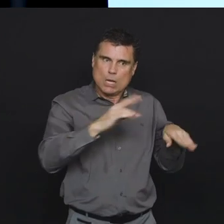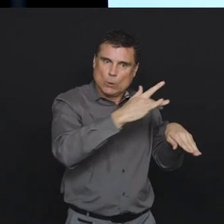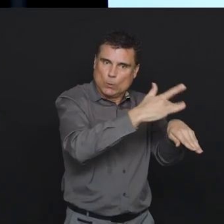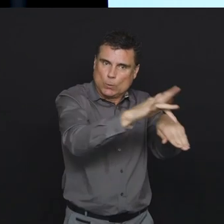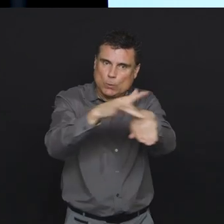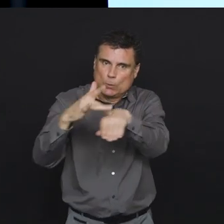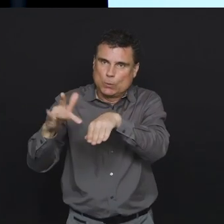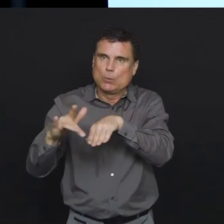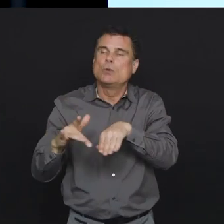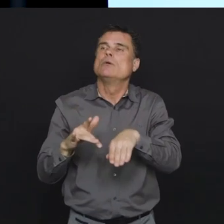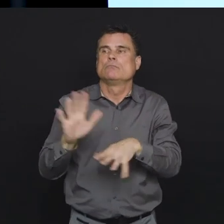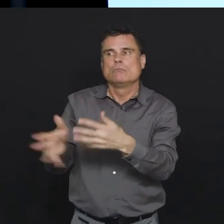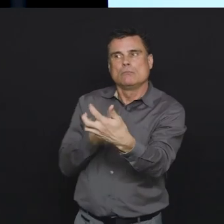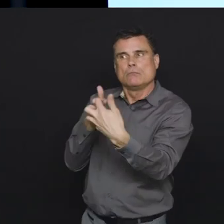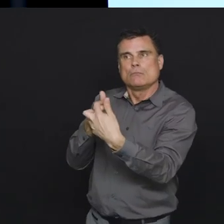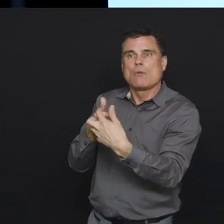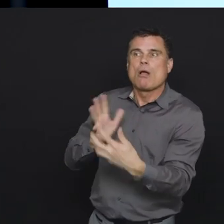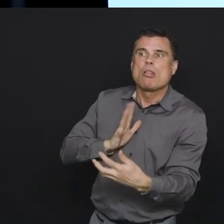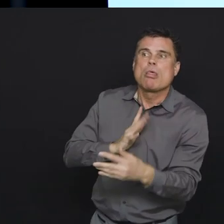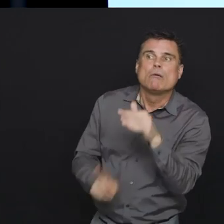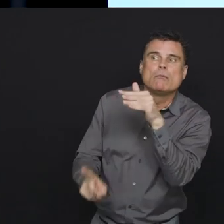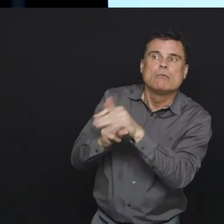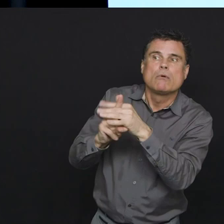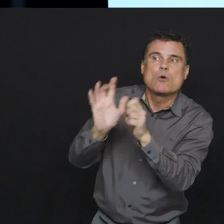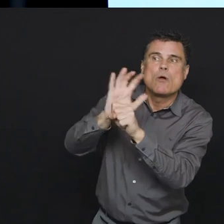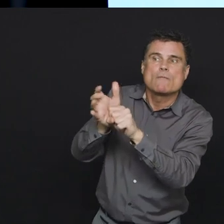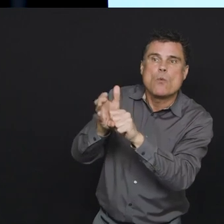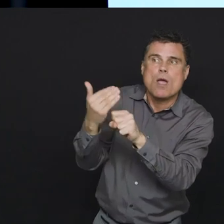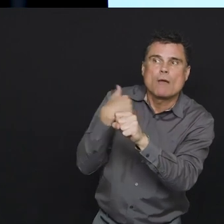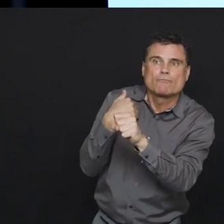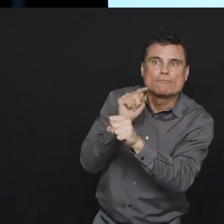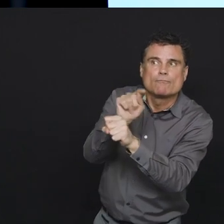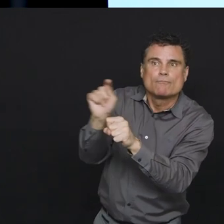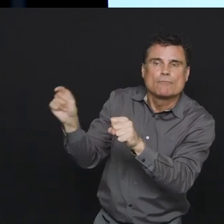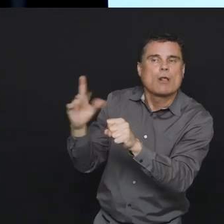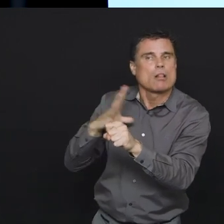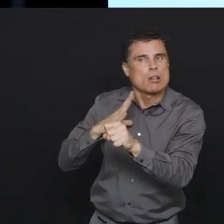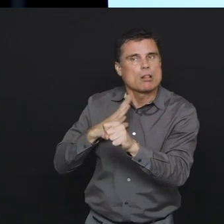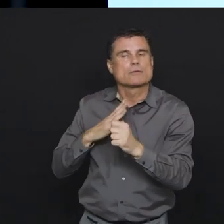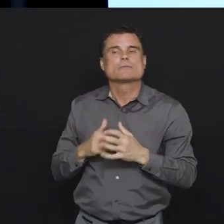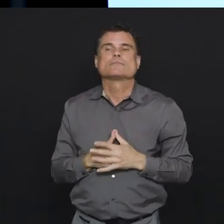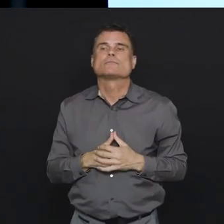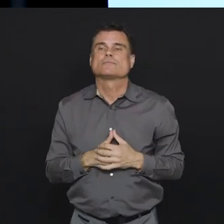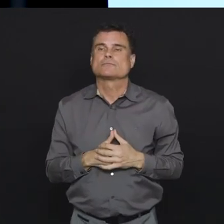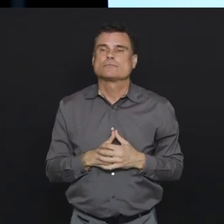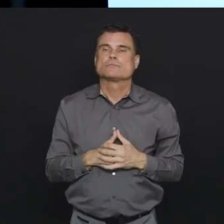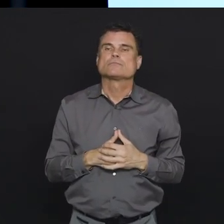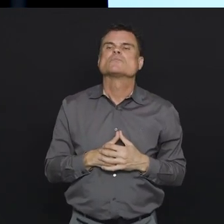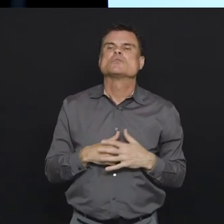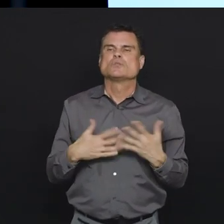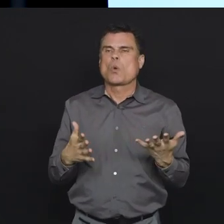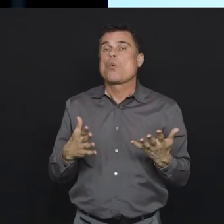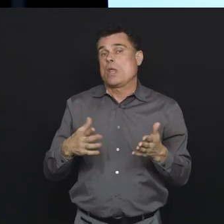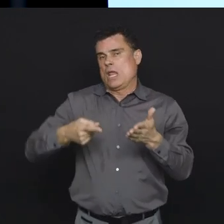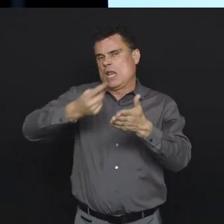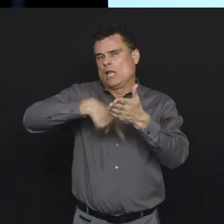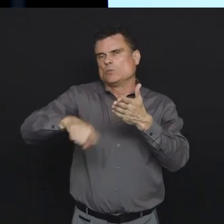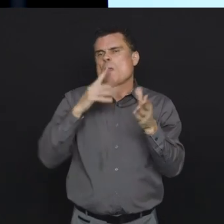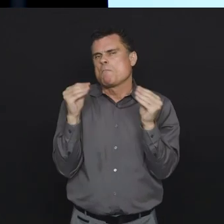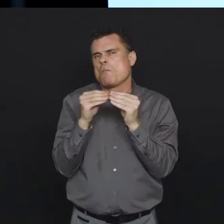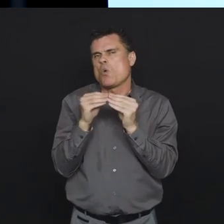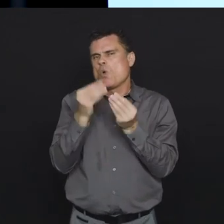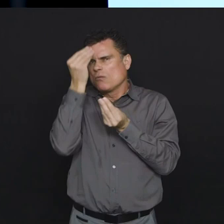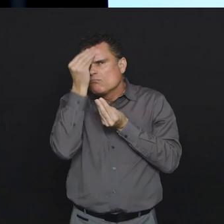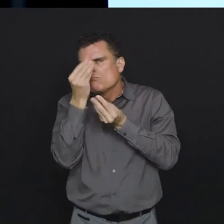You're going to see that start to happen, those preparations start to happen starting next week with Vancouver Coastal Health and we'll have more information on that.